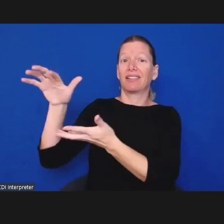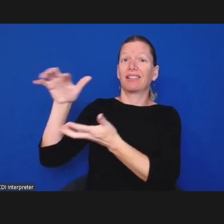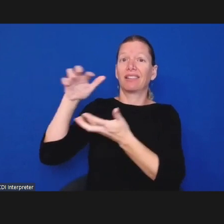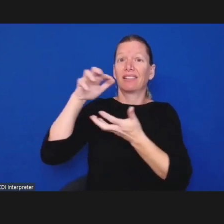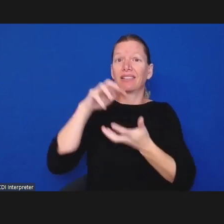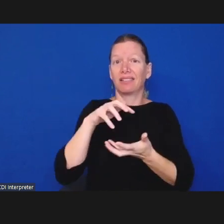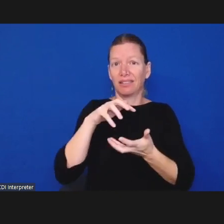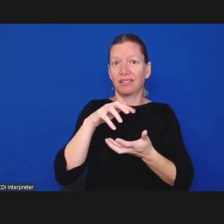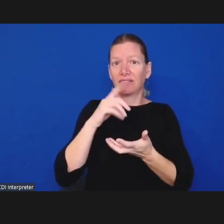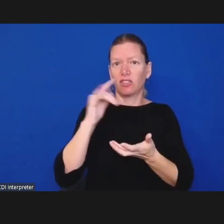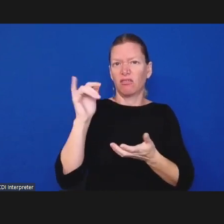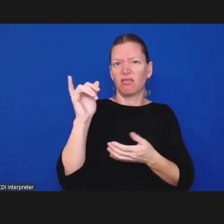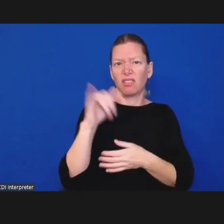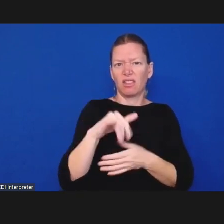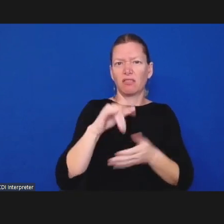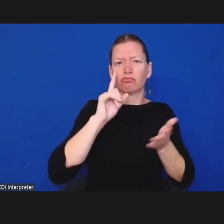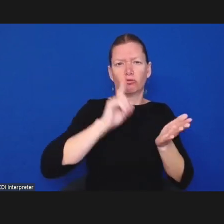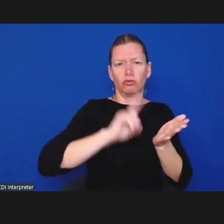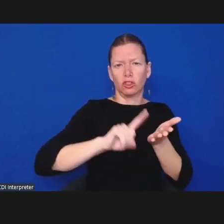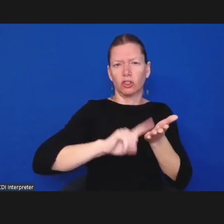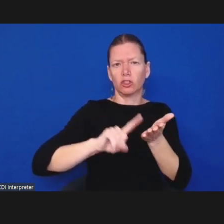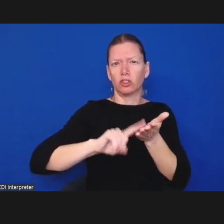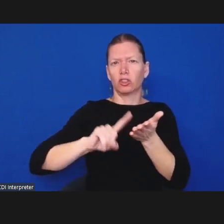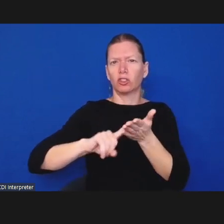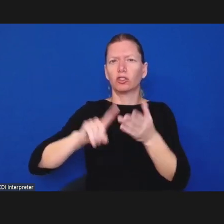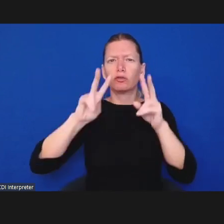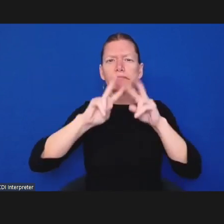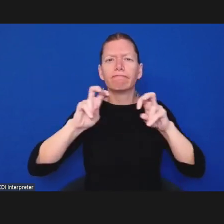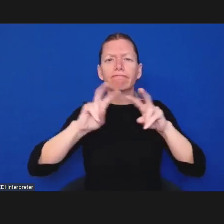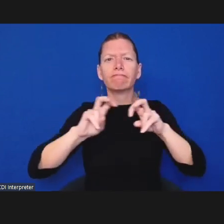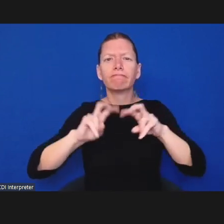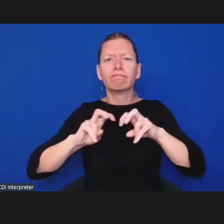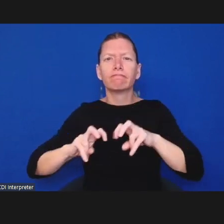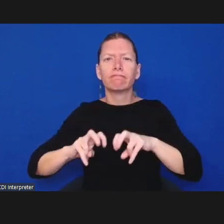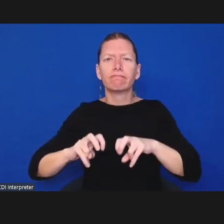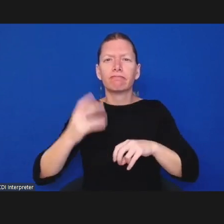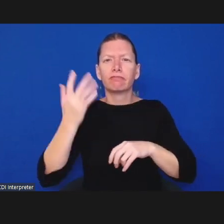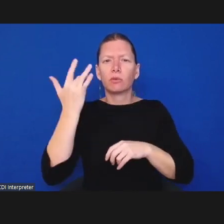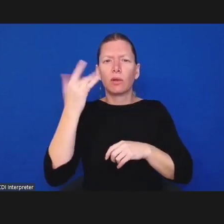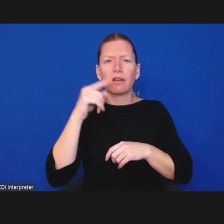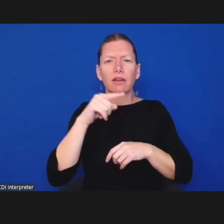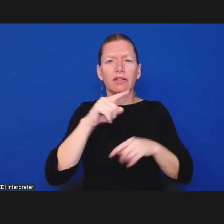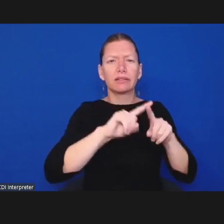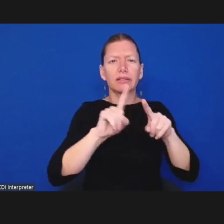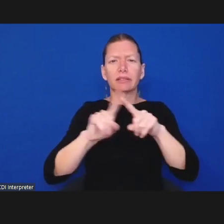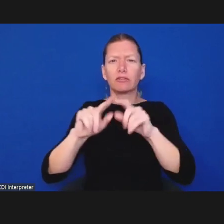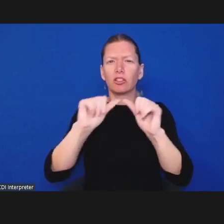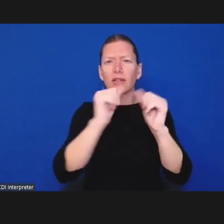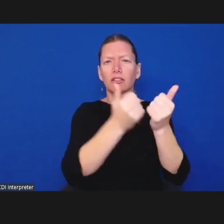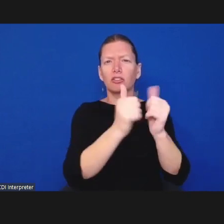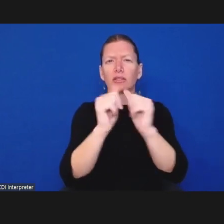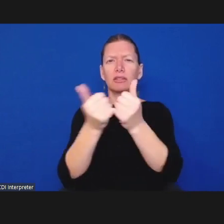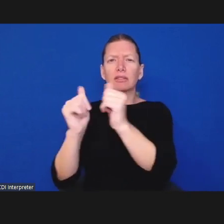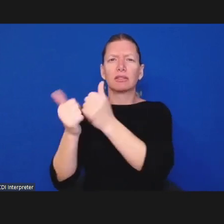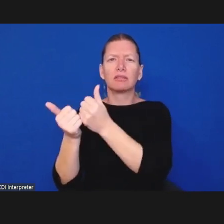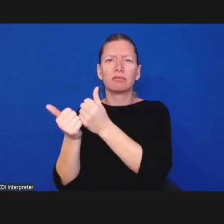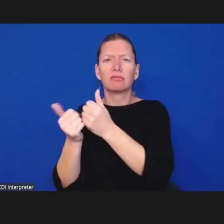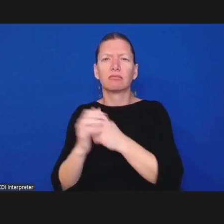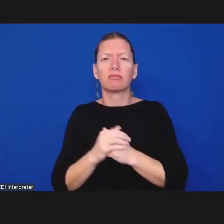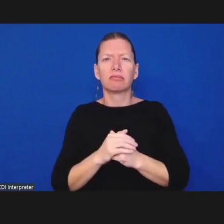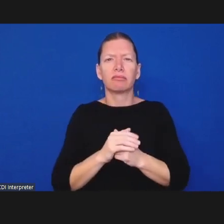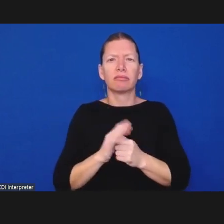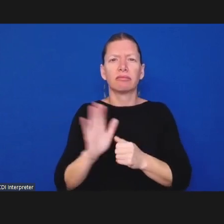agencies to do a broad survey of oversight and really with the idea of figuring out what makes civilian oversight effective